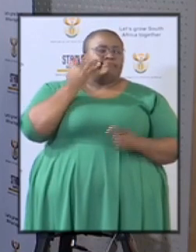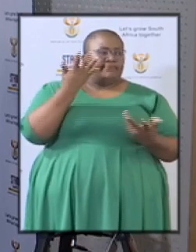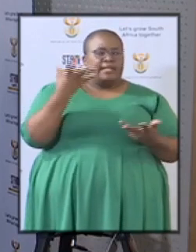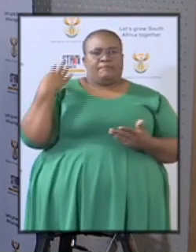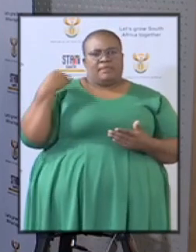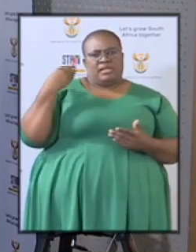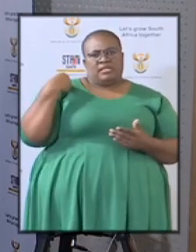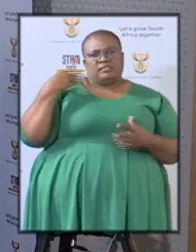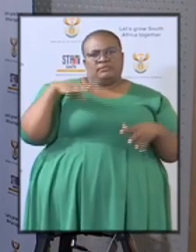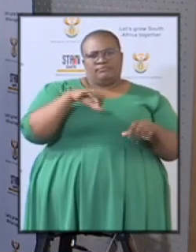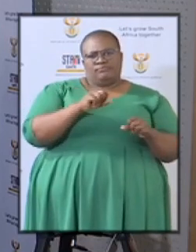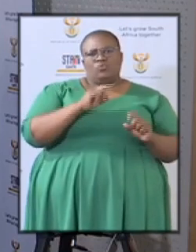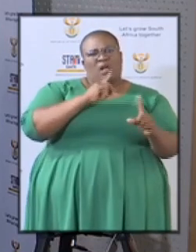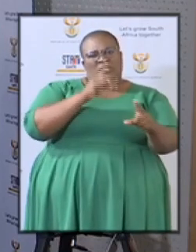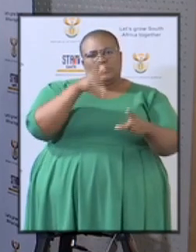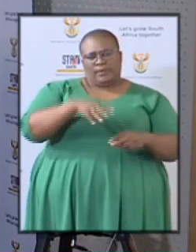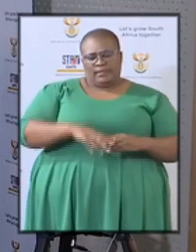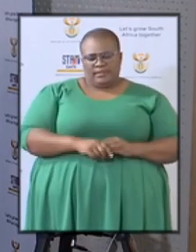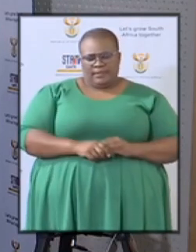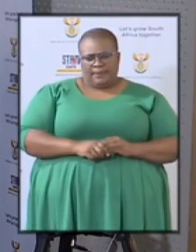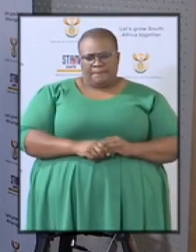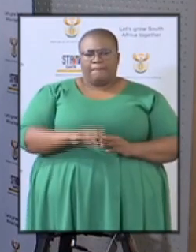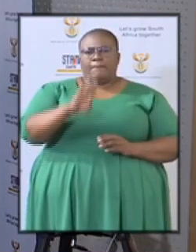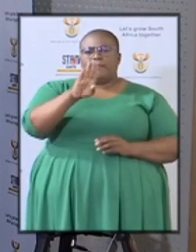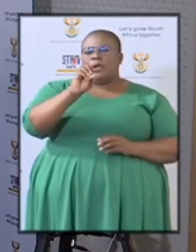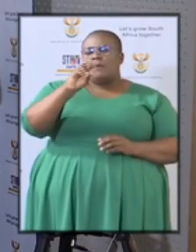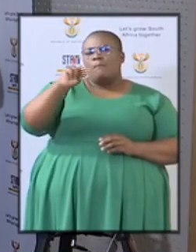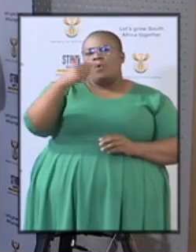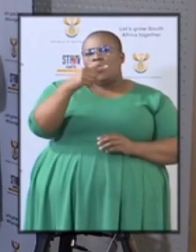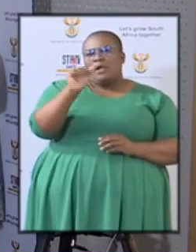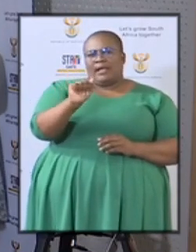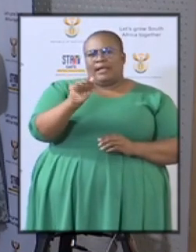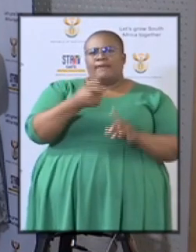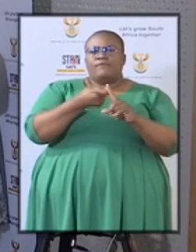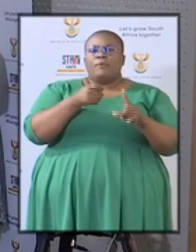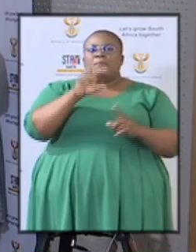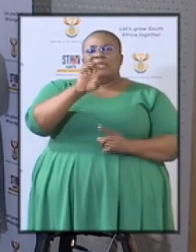Thank you, GDG. I have Boga Tulane from EWN.